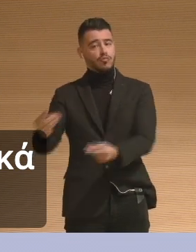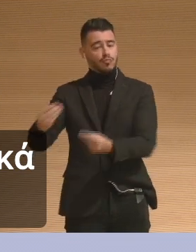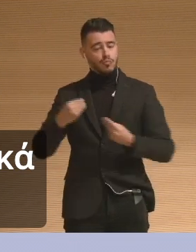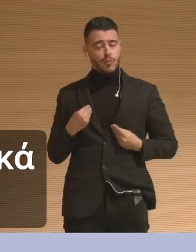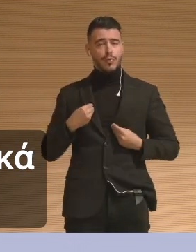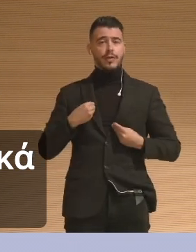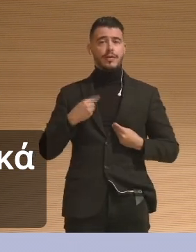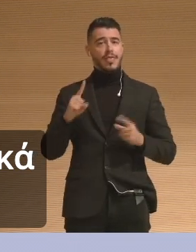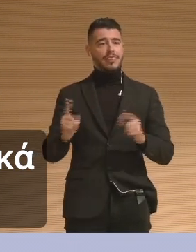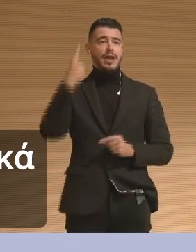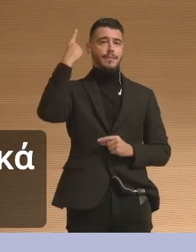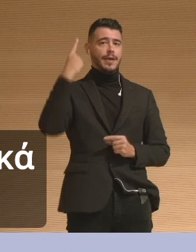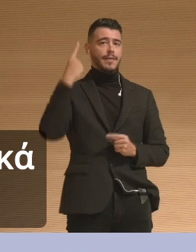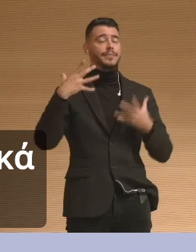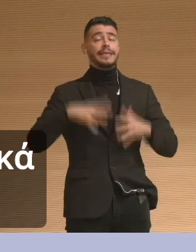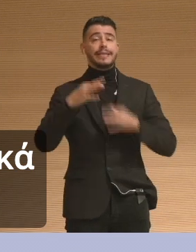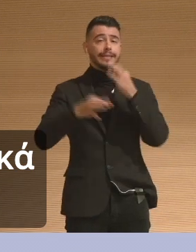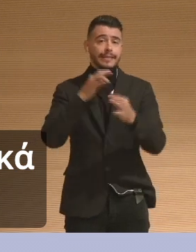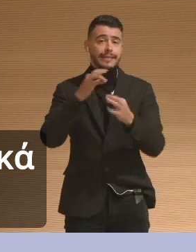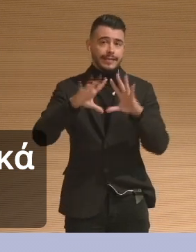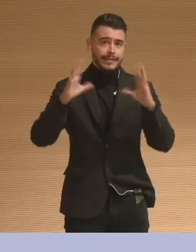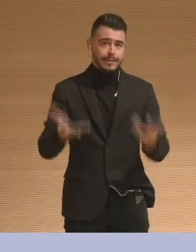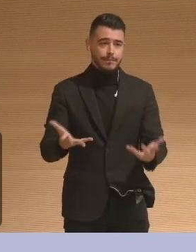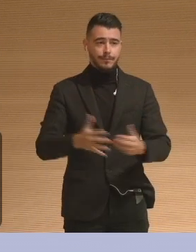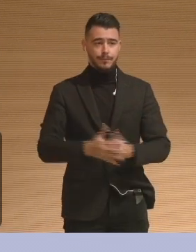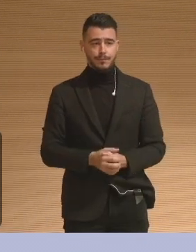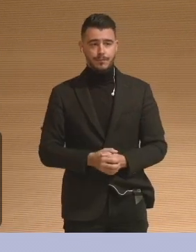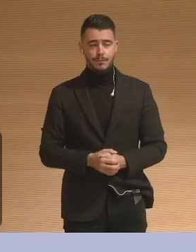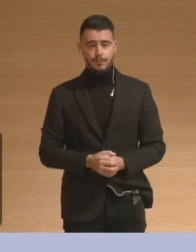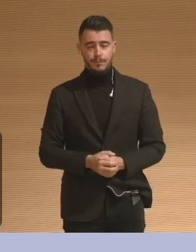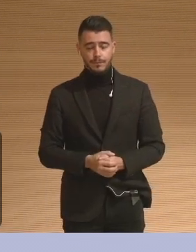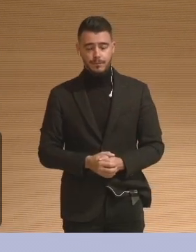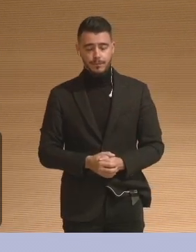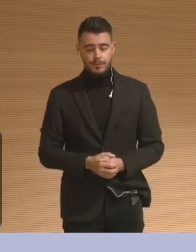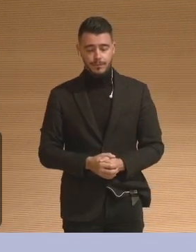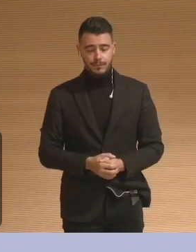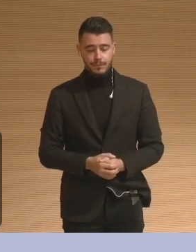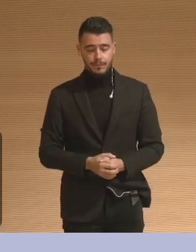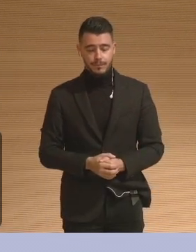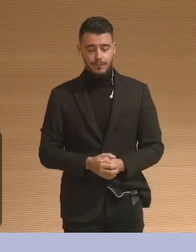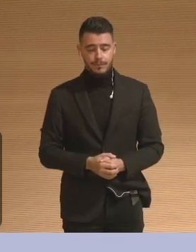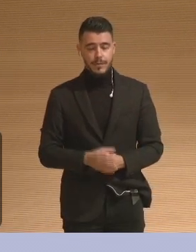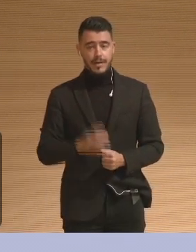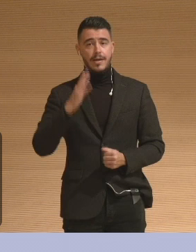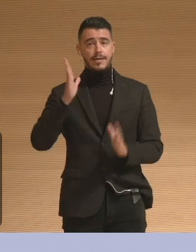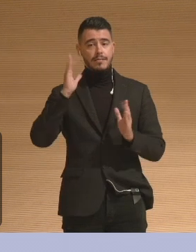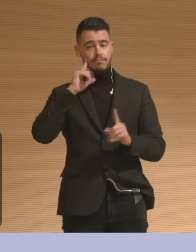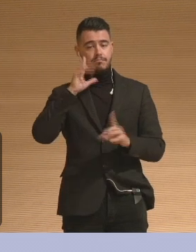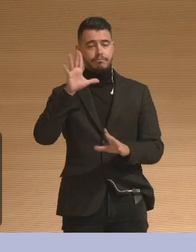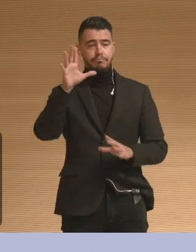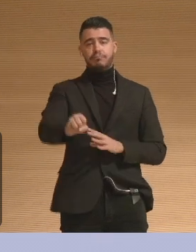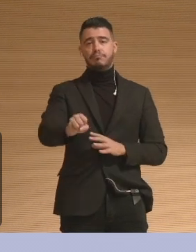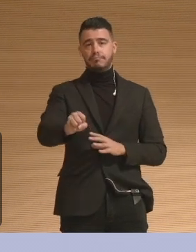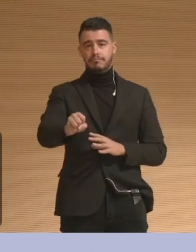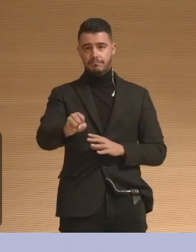about when I'm talking about therapeutic outcomes, object encounters directly enable us to